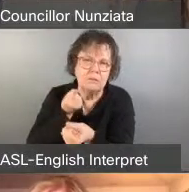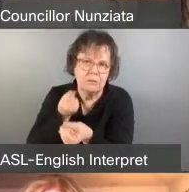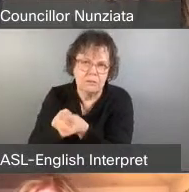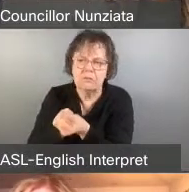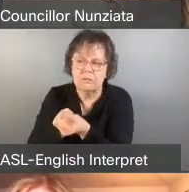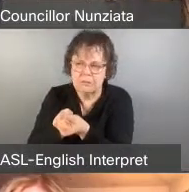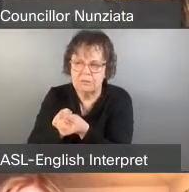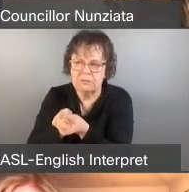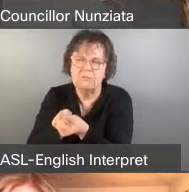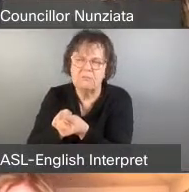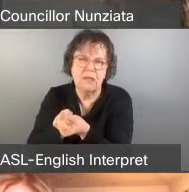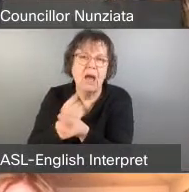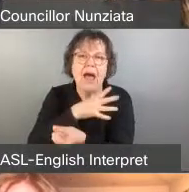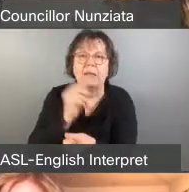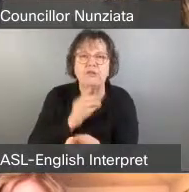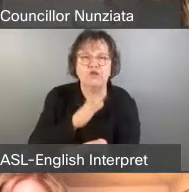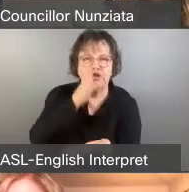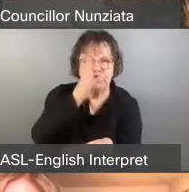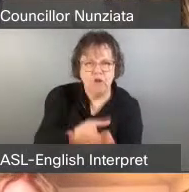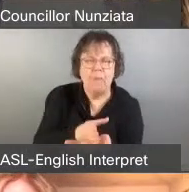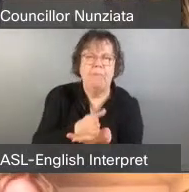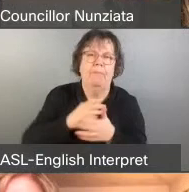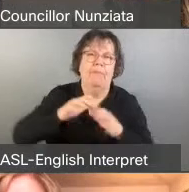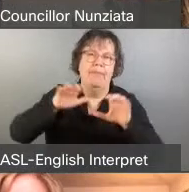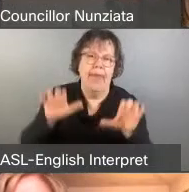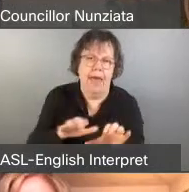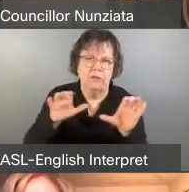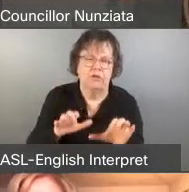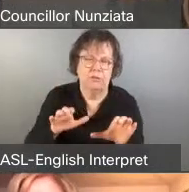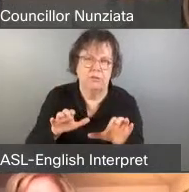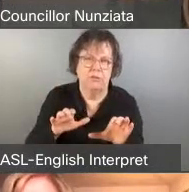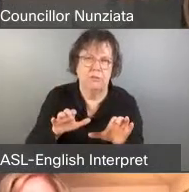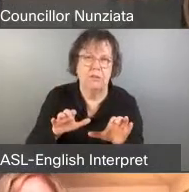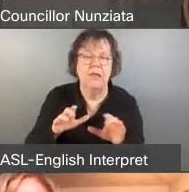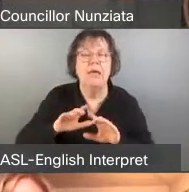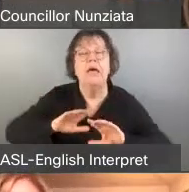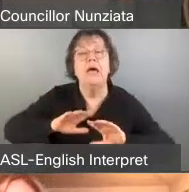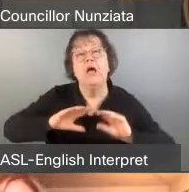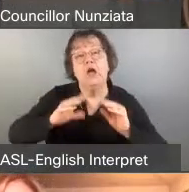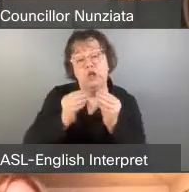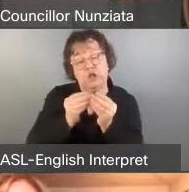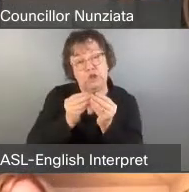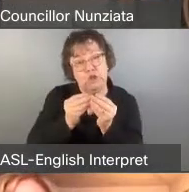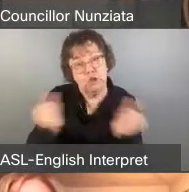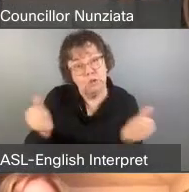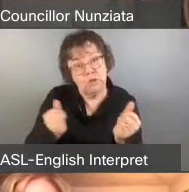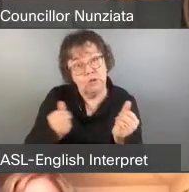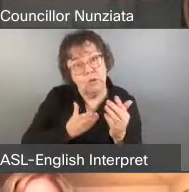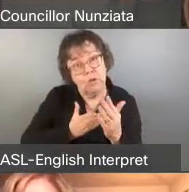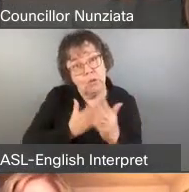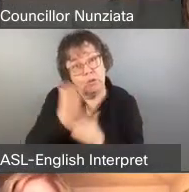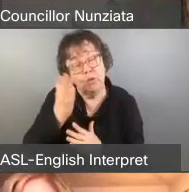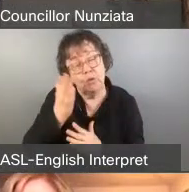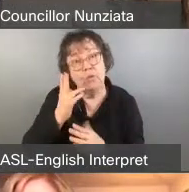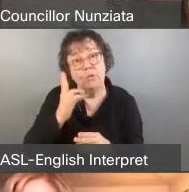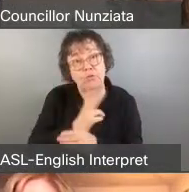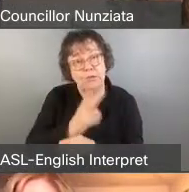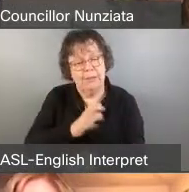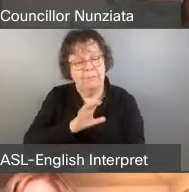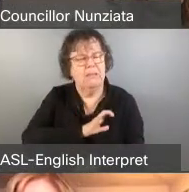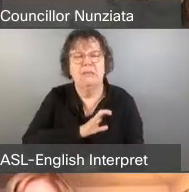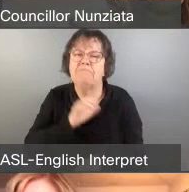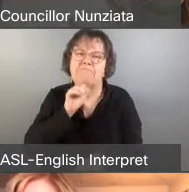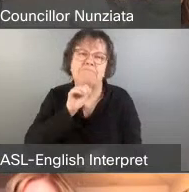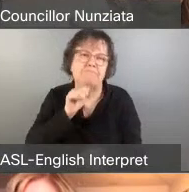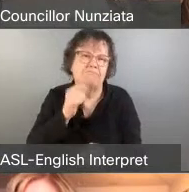cannot and will not ever be solved through policing. Public supports are grossly underfunded and